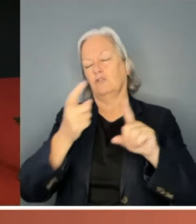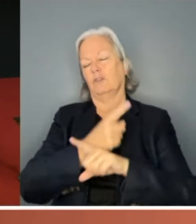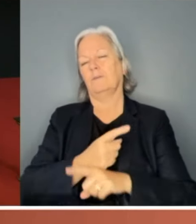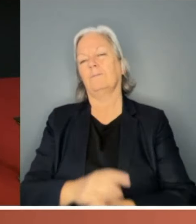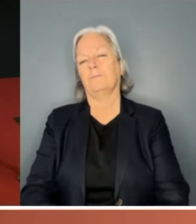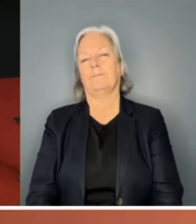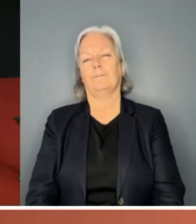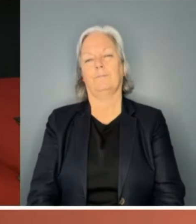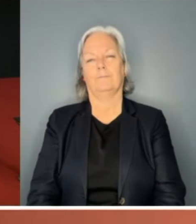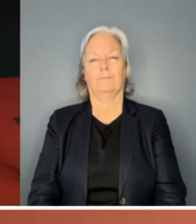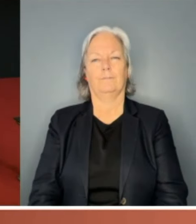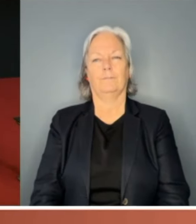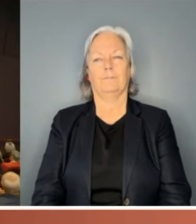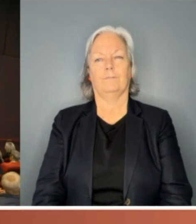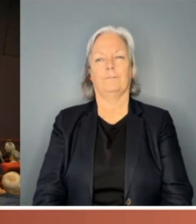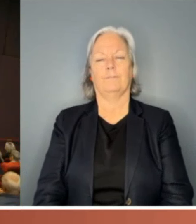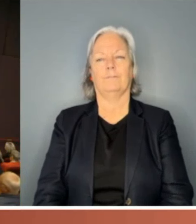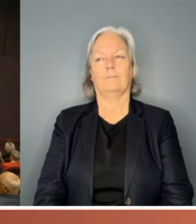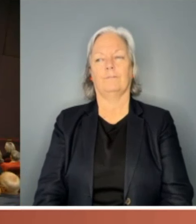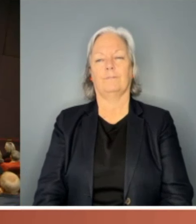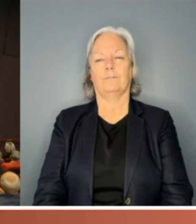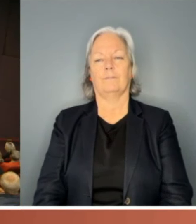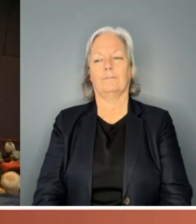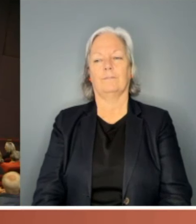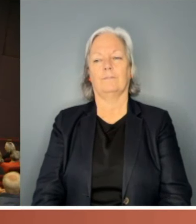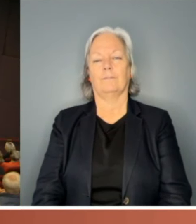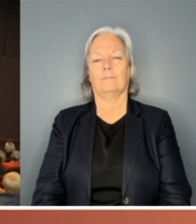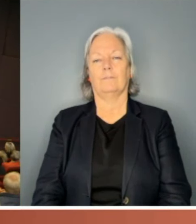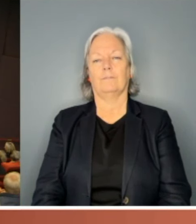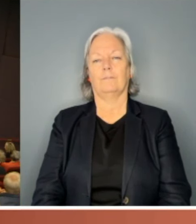Further questions just in the middle here? Thanks, Nicole.